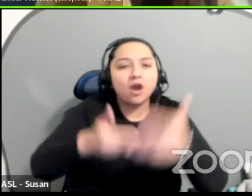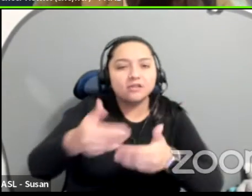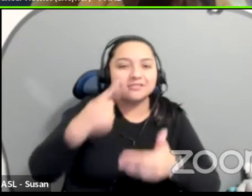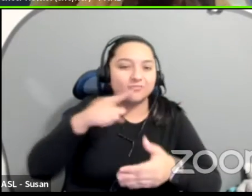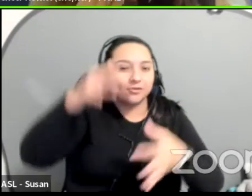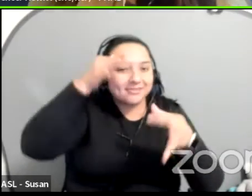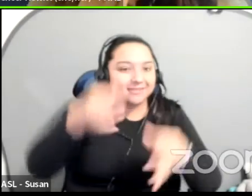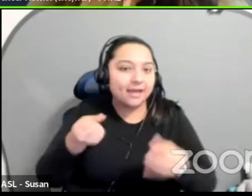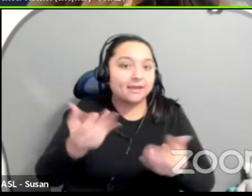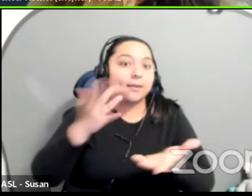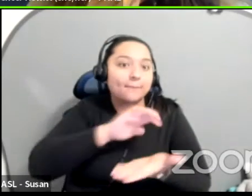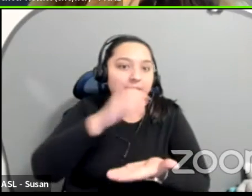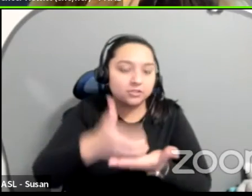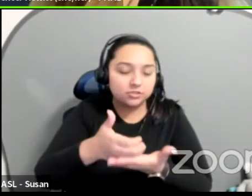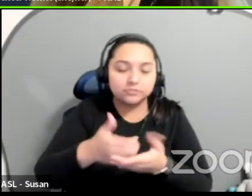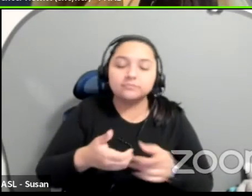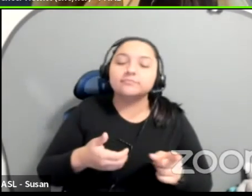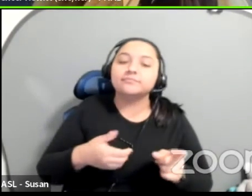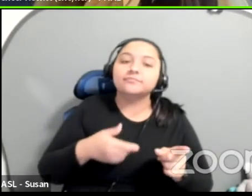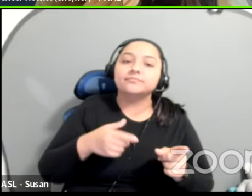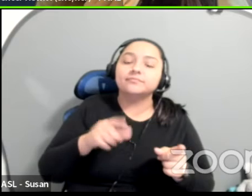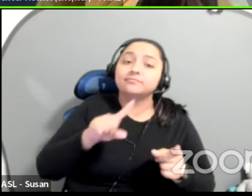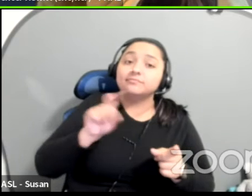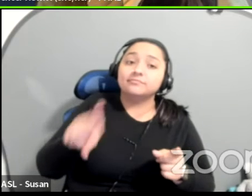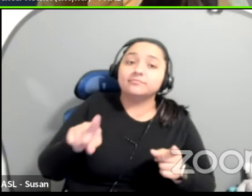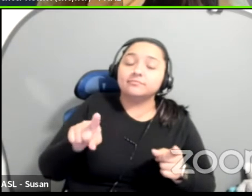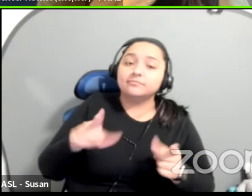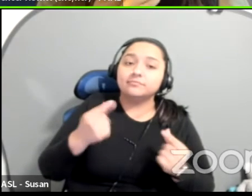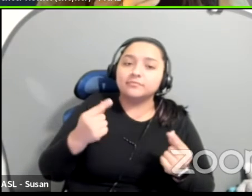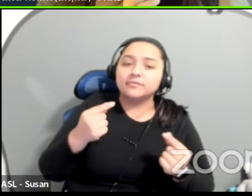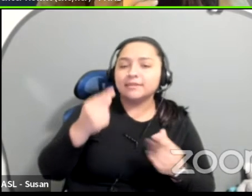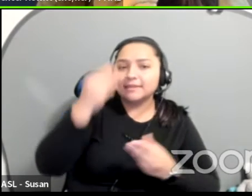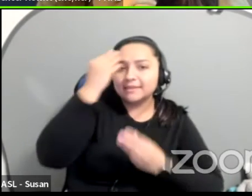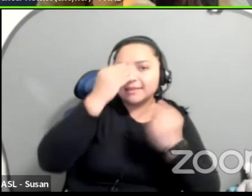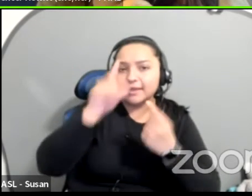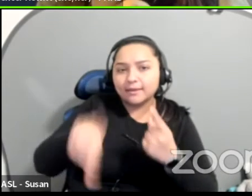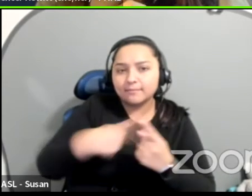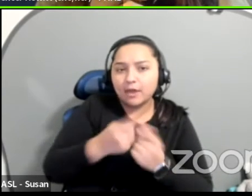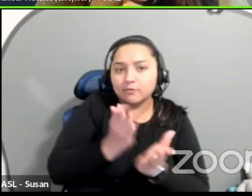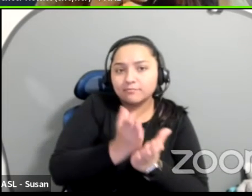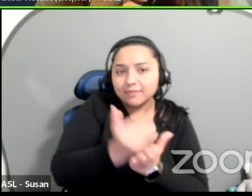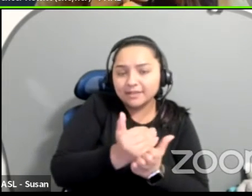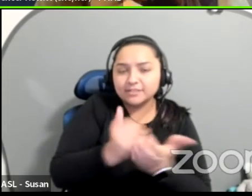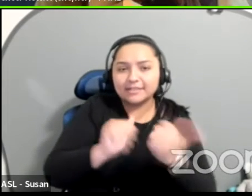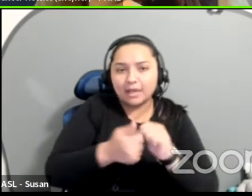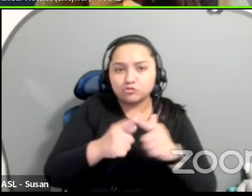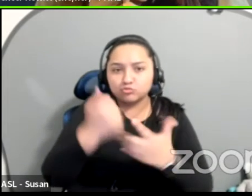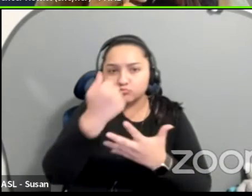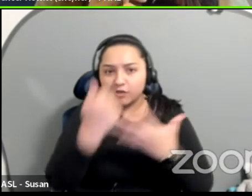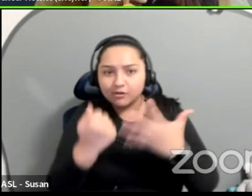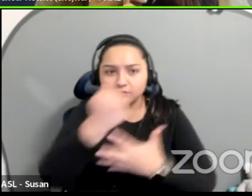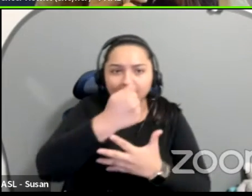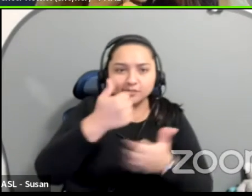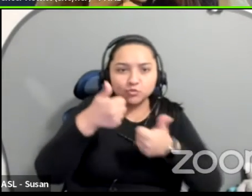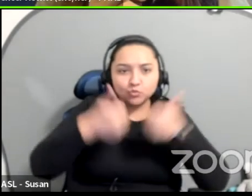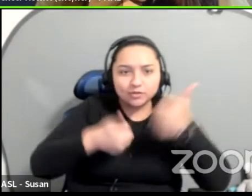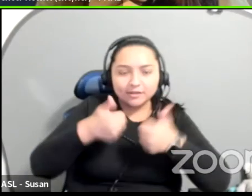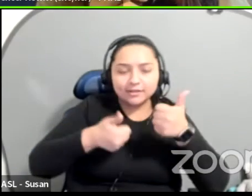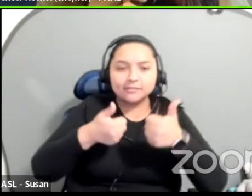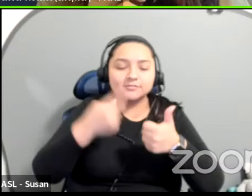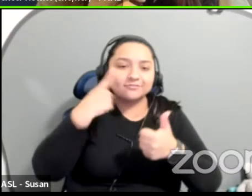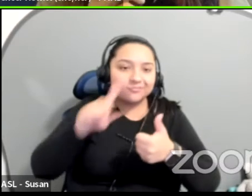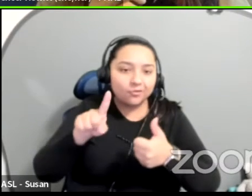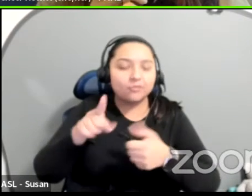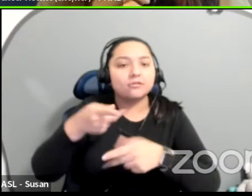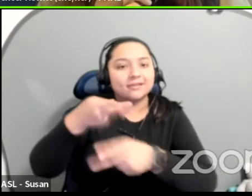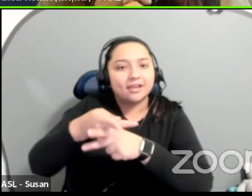So Ashley asks, thinking about how to prioritize slash advocate for budgeting for caregiver support in a performing arts nonprofit spaces